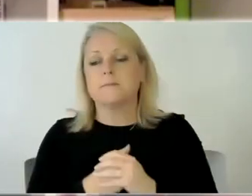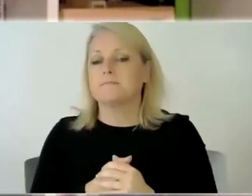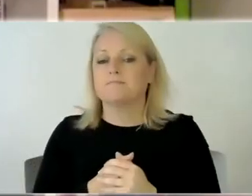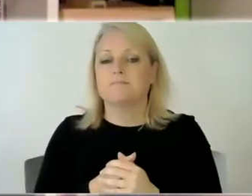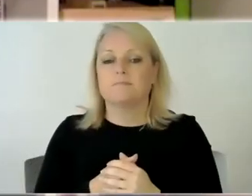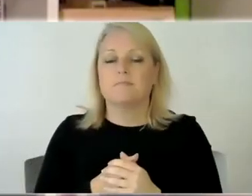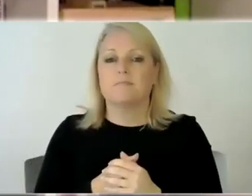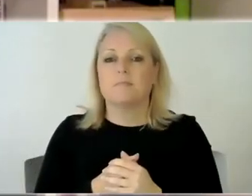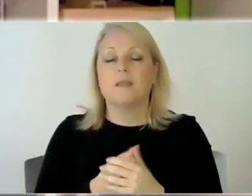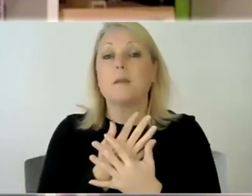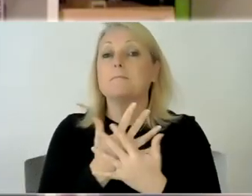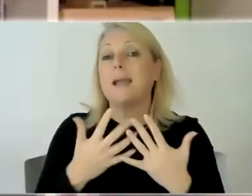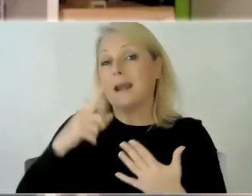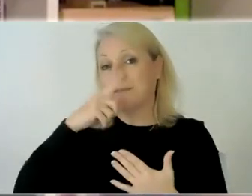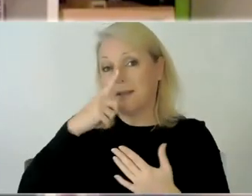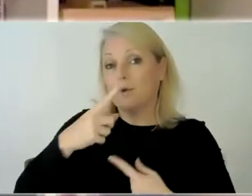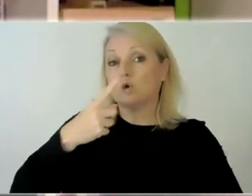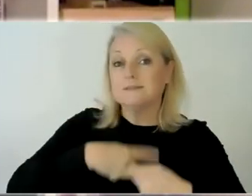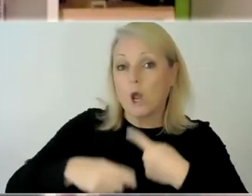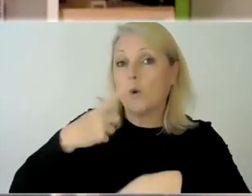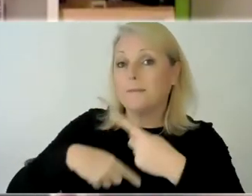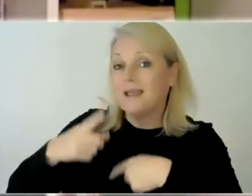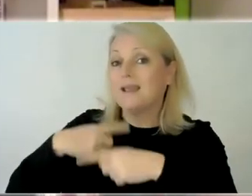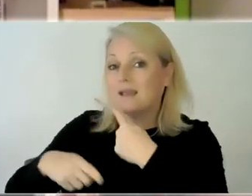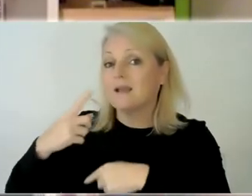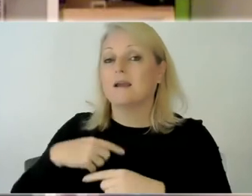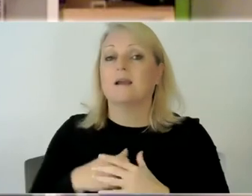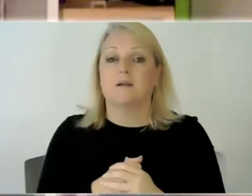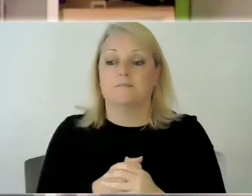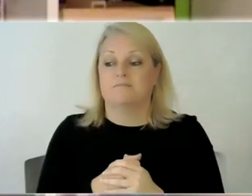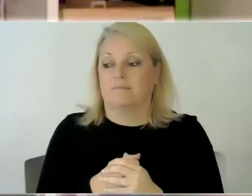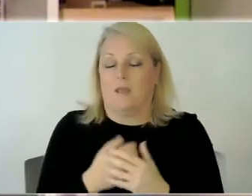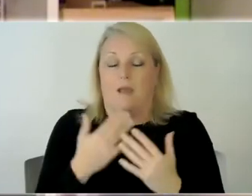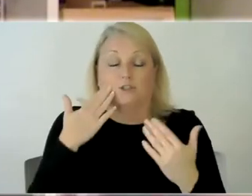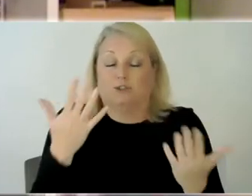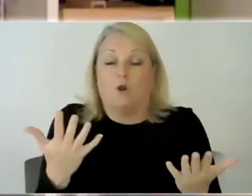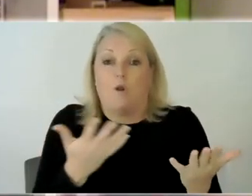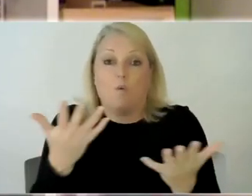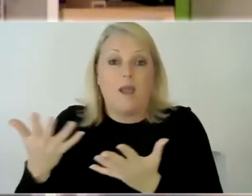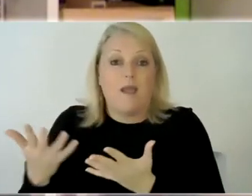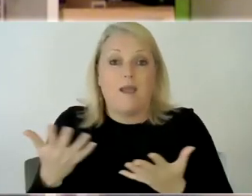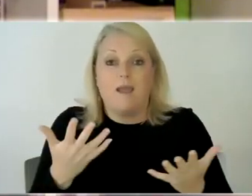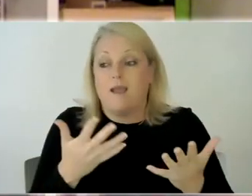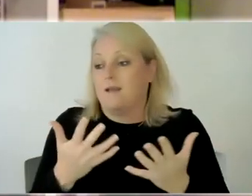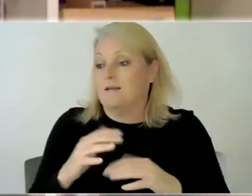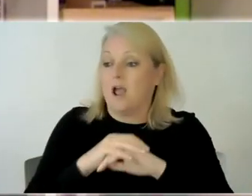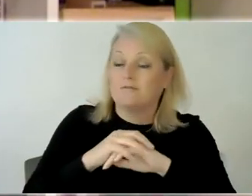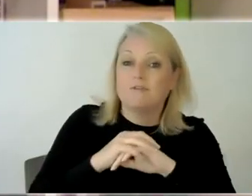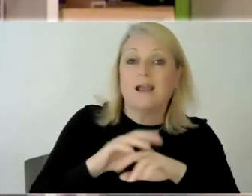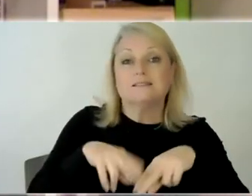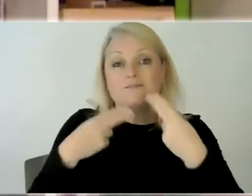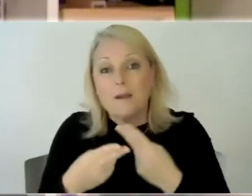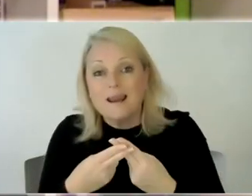um they just don't know where to turn and their friends and family don't understand and